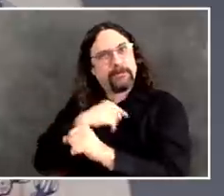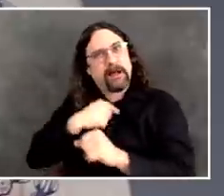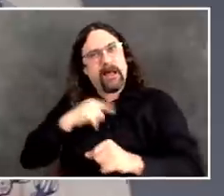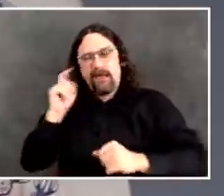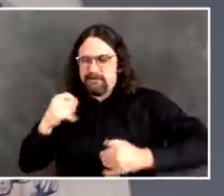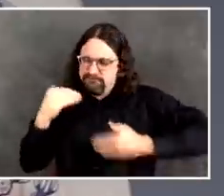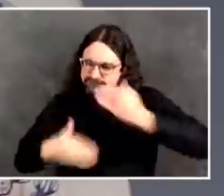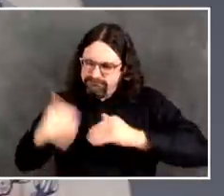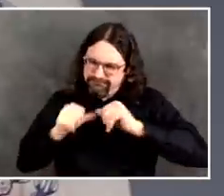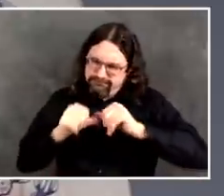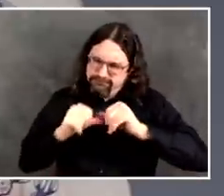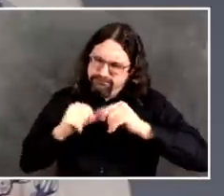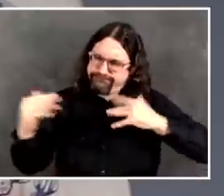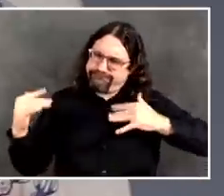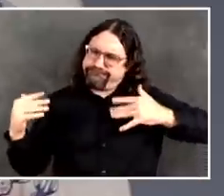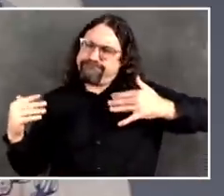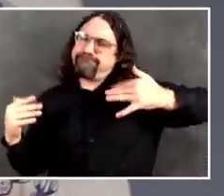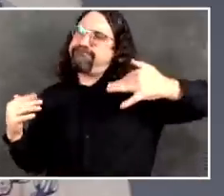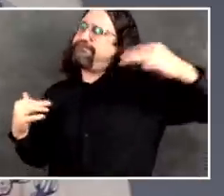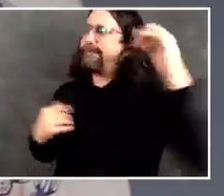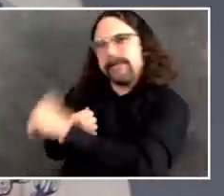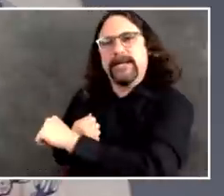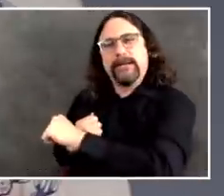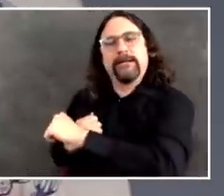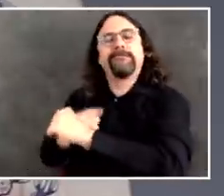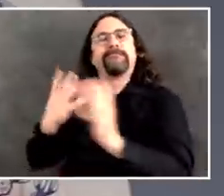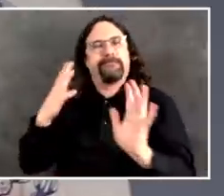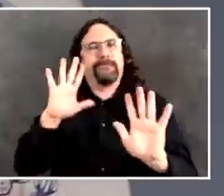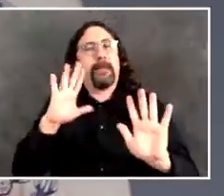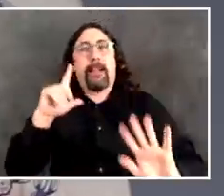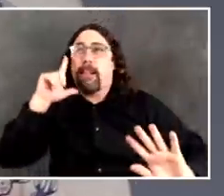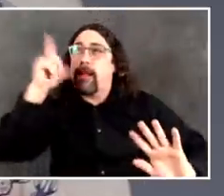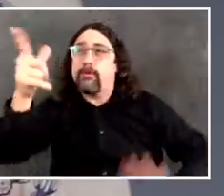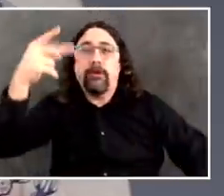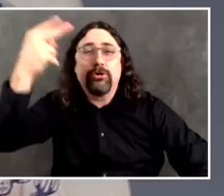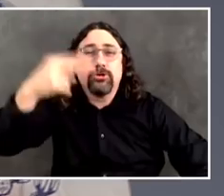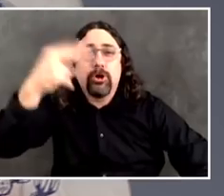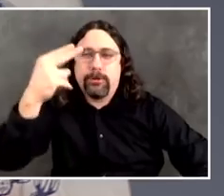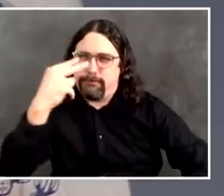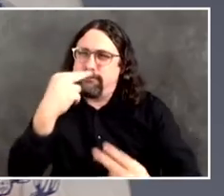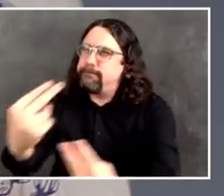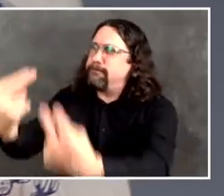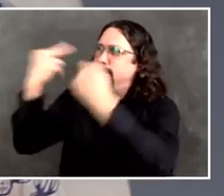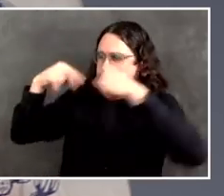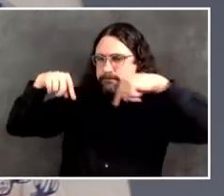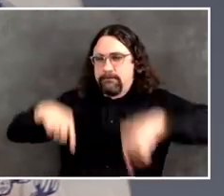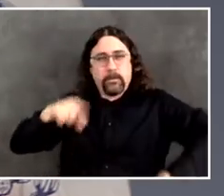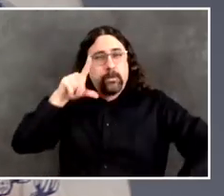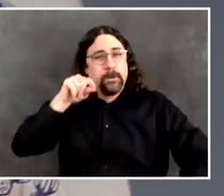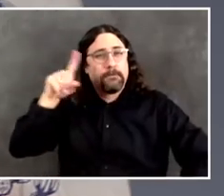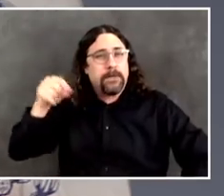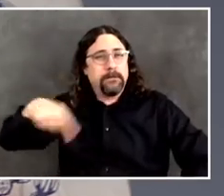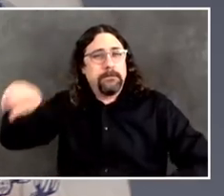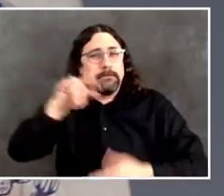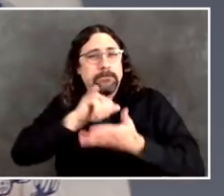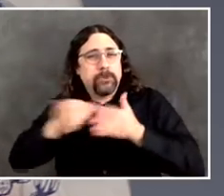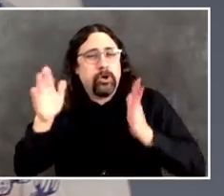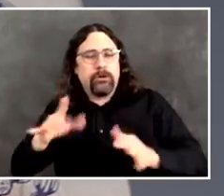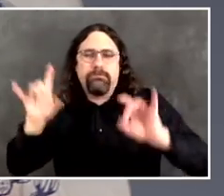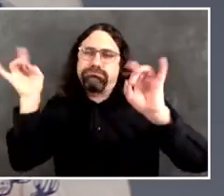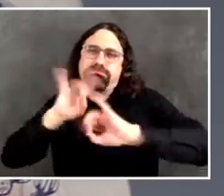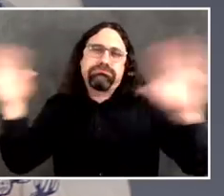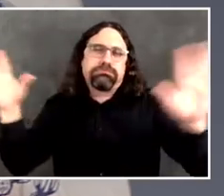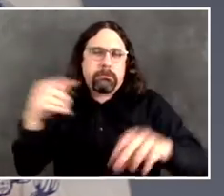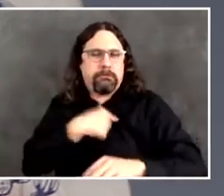So these numbers we've gone over every day they tell us a lot. And again the goal here was to give you the